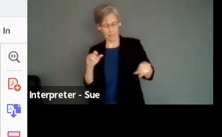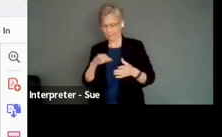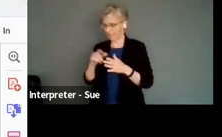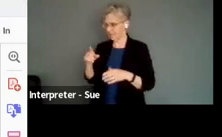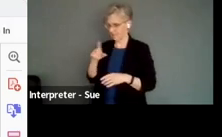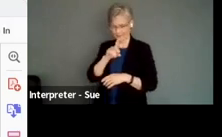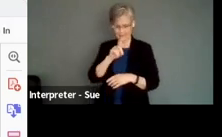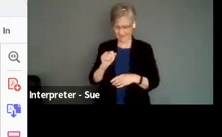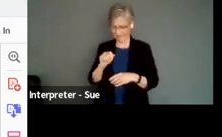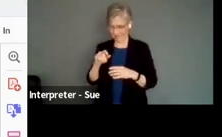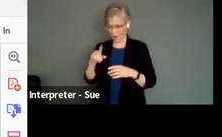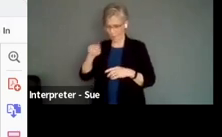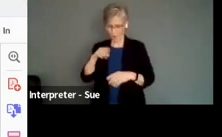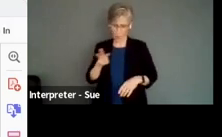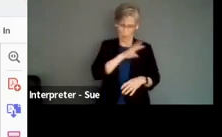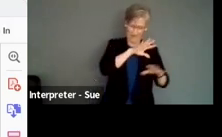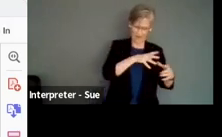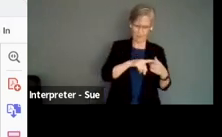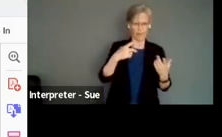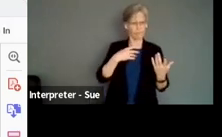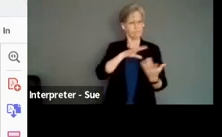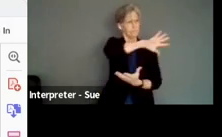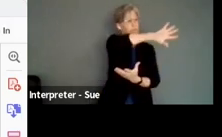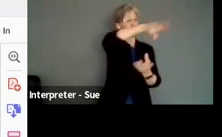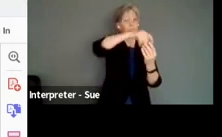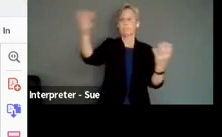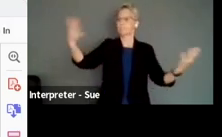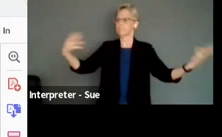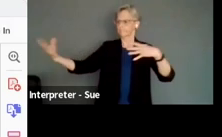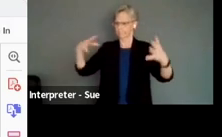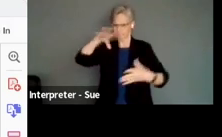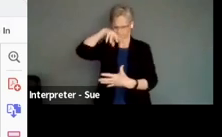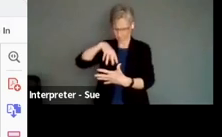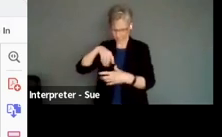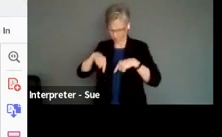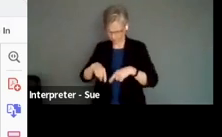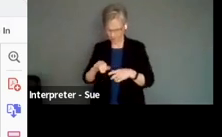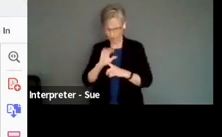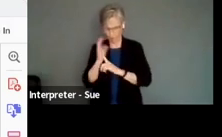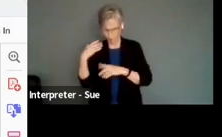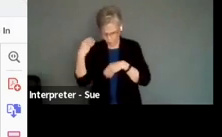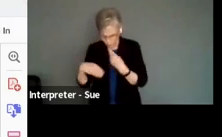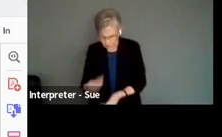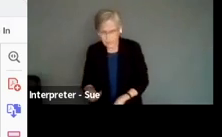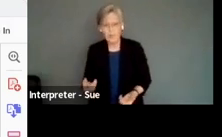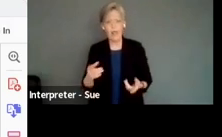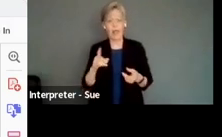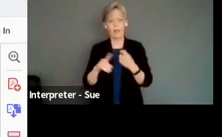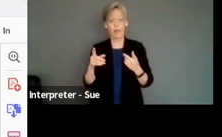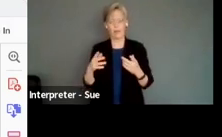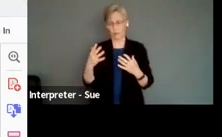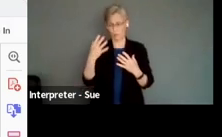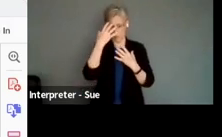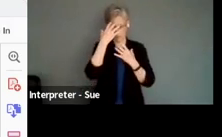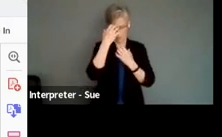culture, Western models, but those collective models. The practice then becomes the aesthetics of cultural traditions and colonial transgression.